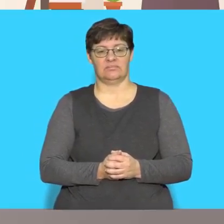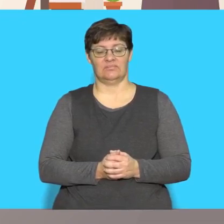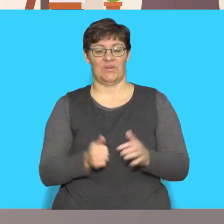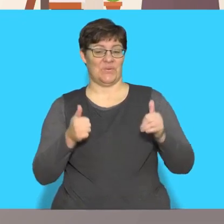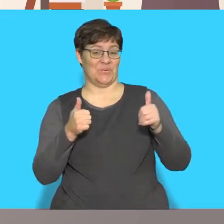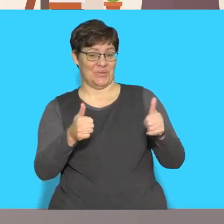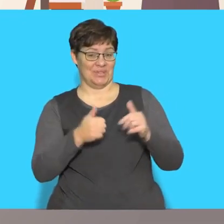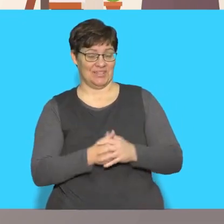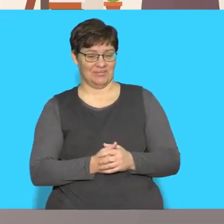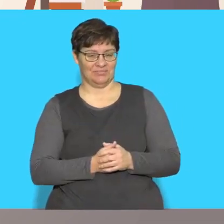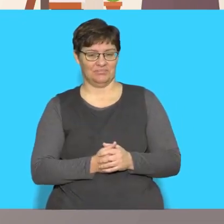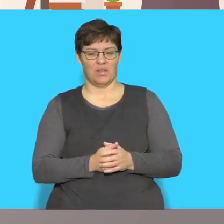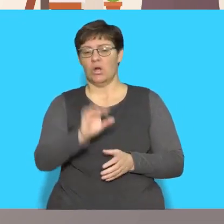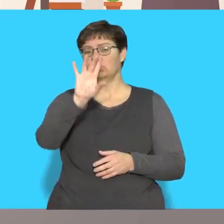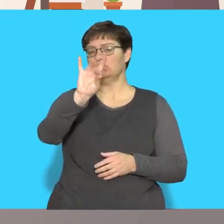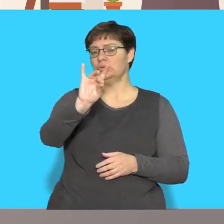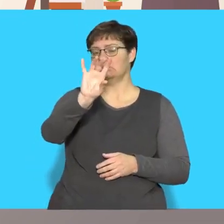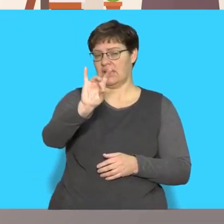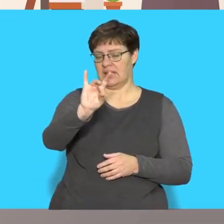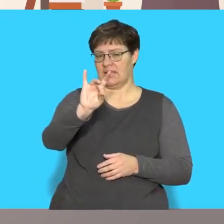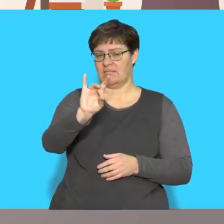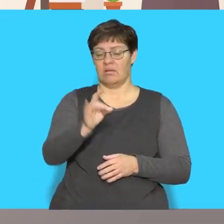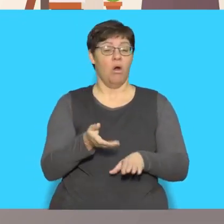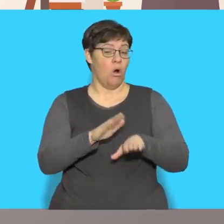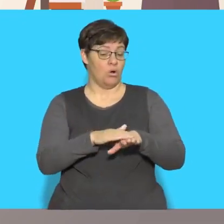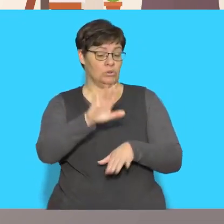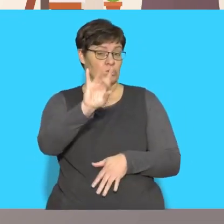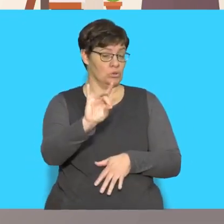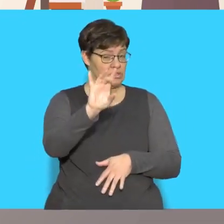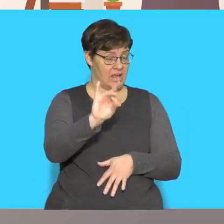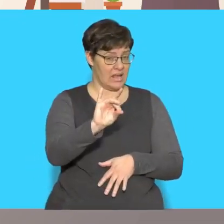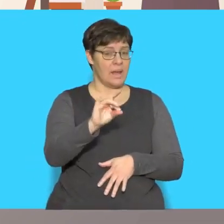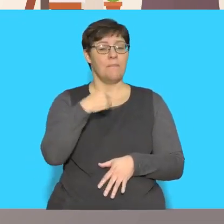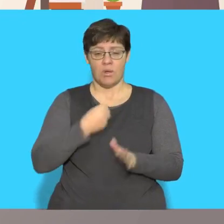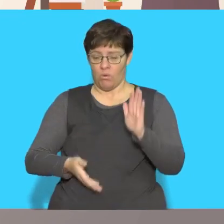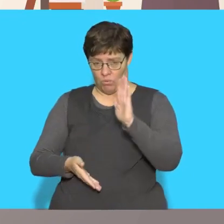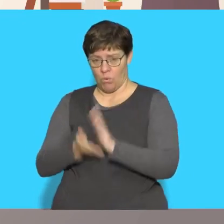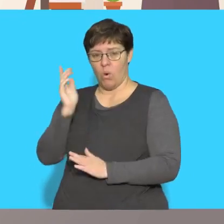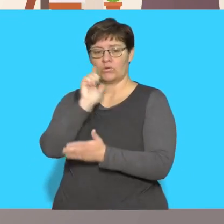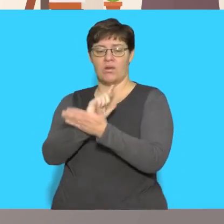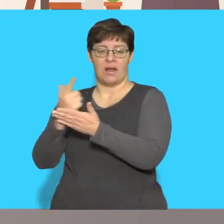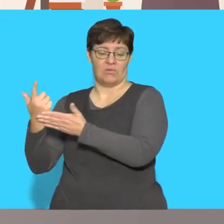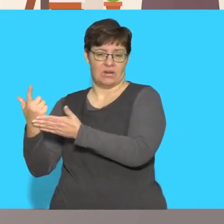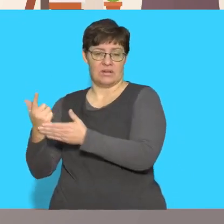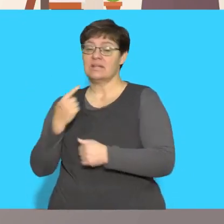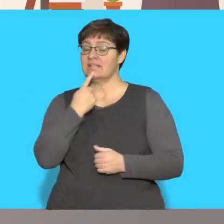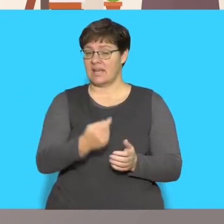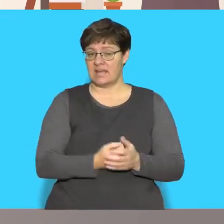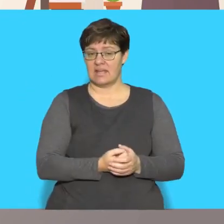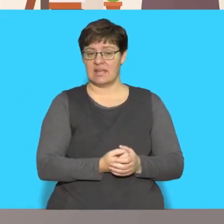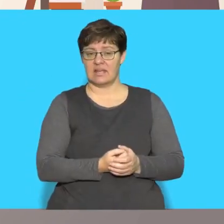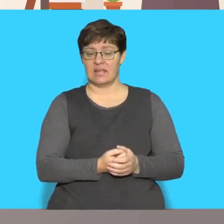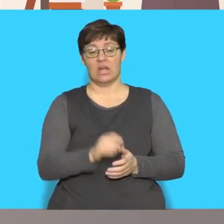Good Tuesday On Tuesday I go to the library Say